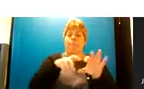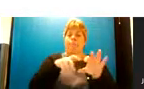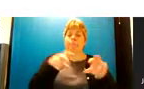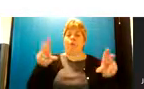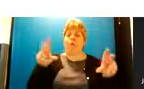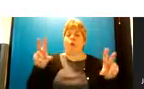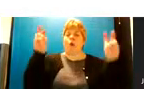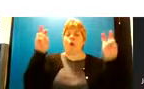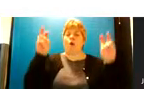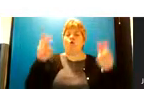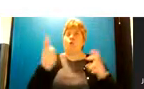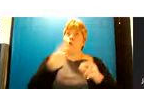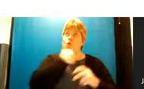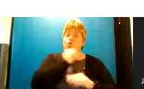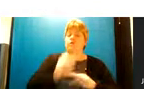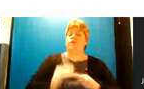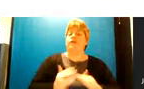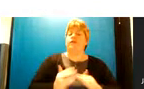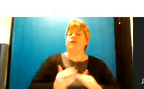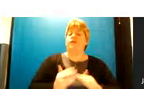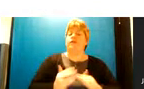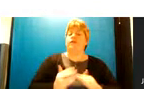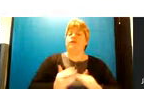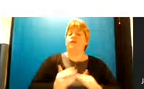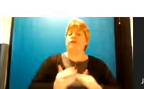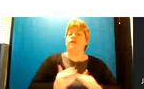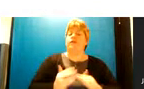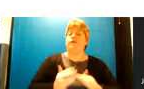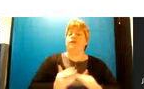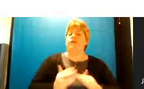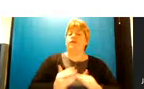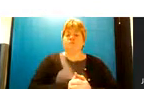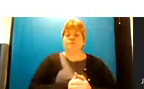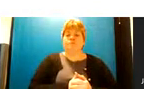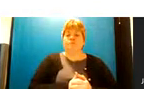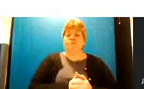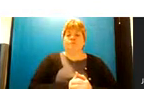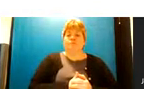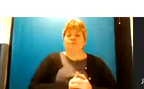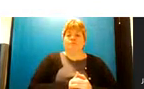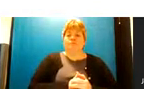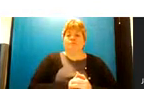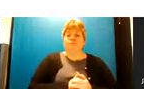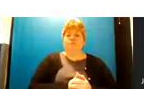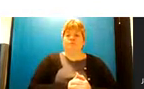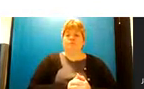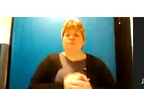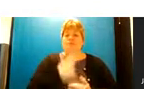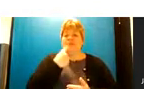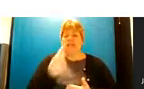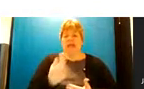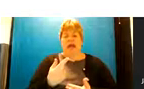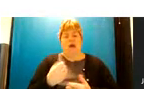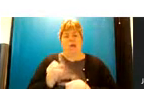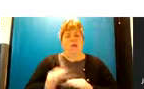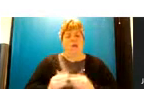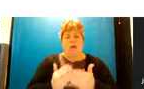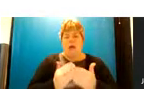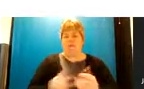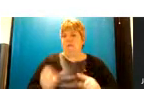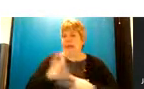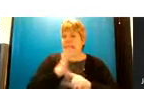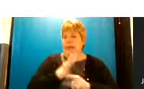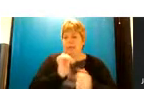people that have accessed that service um who've said um for example the service has been keen helping me save